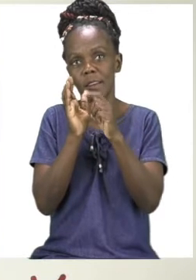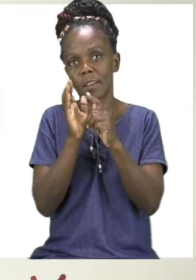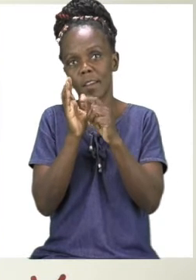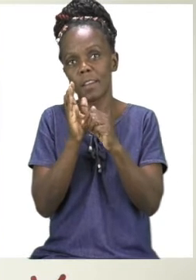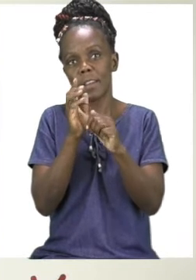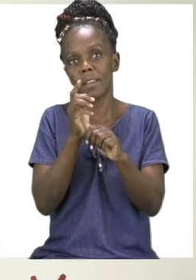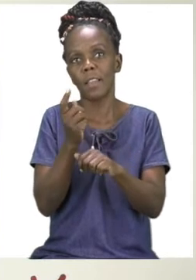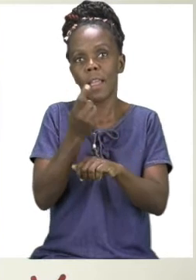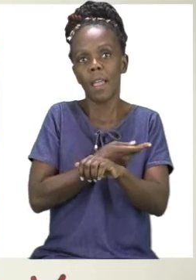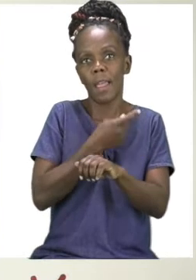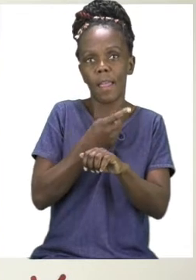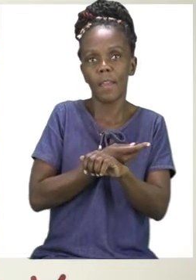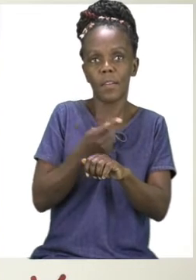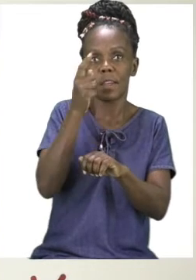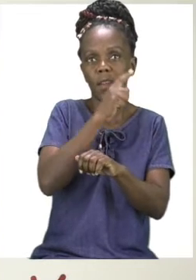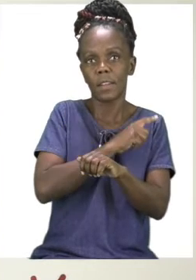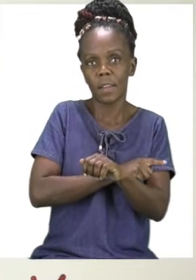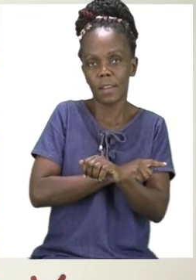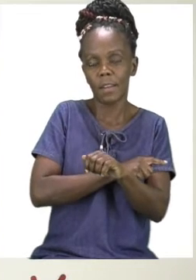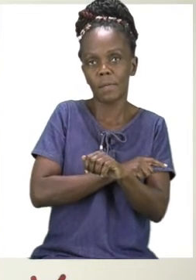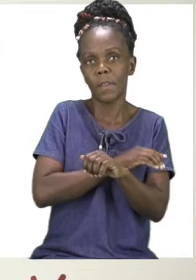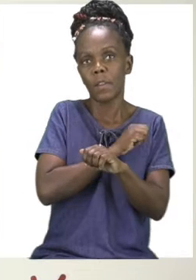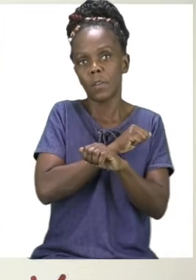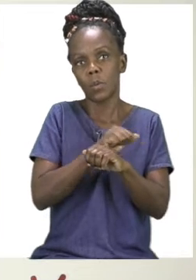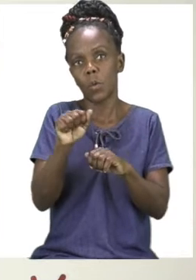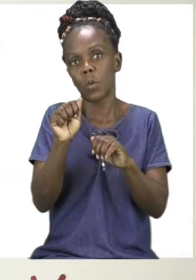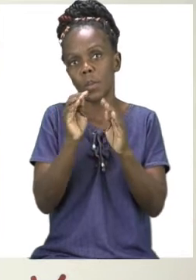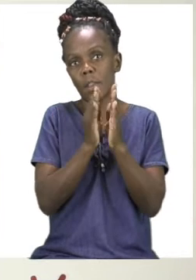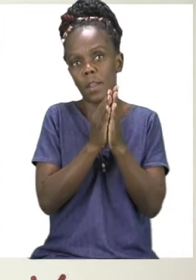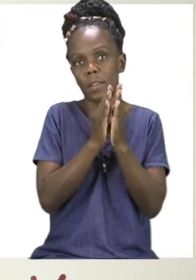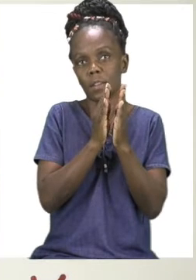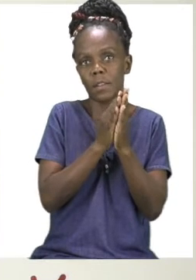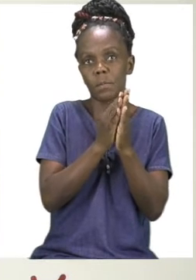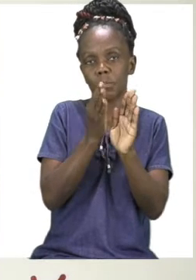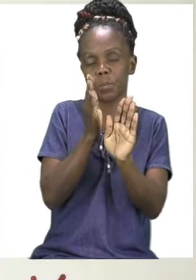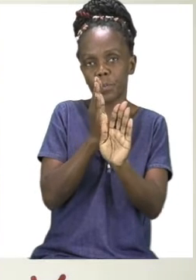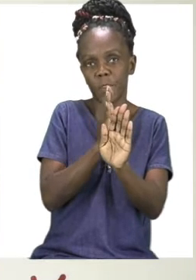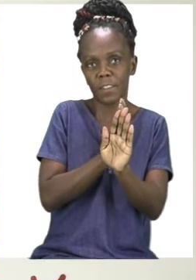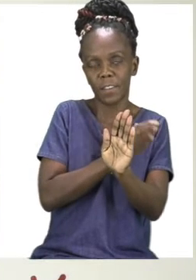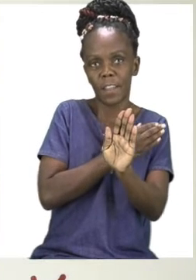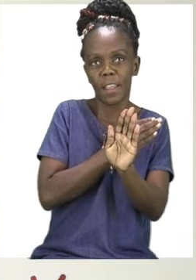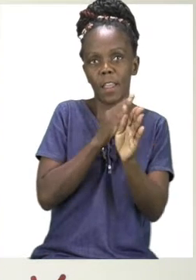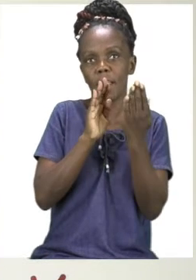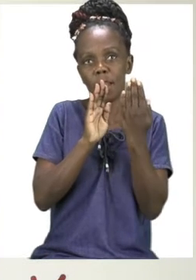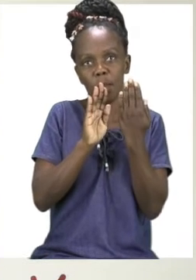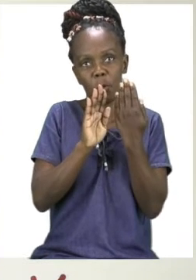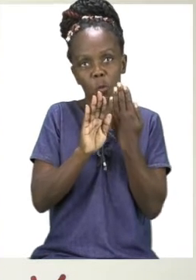Sanitize every day so the germs can stay